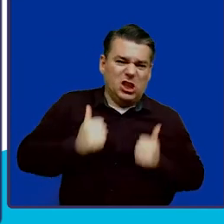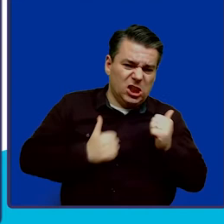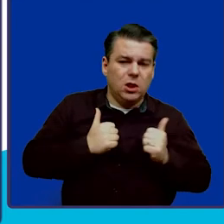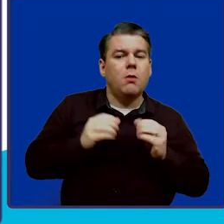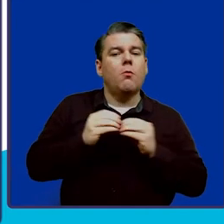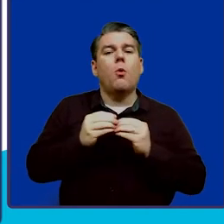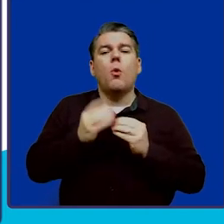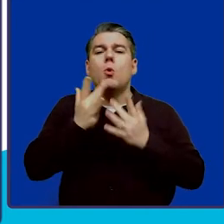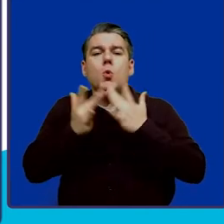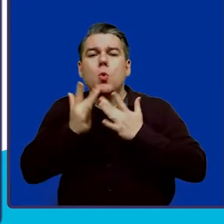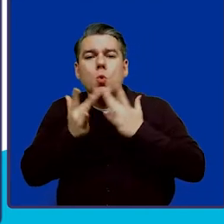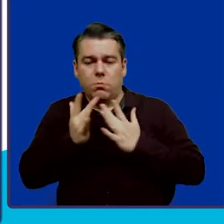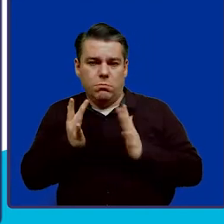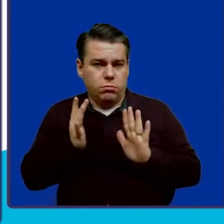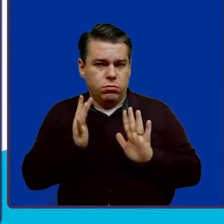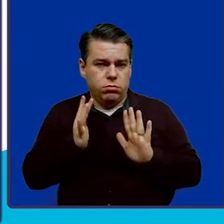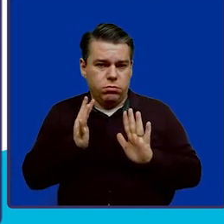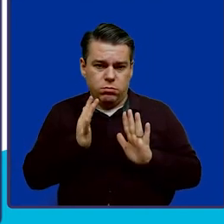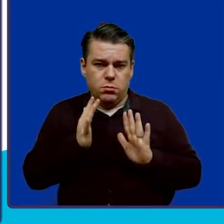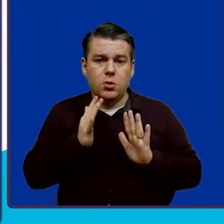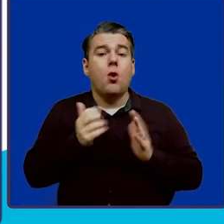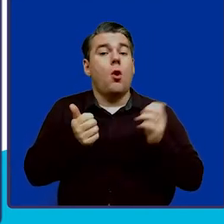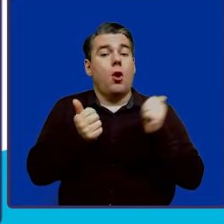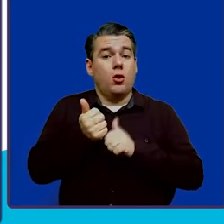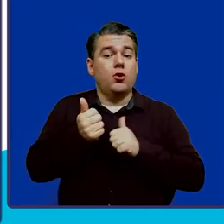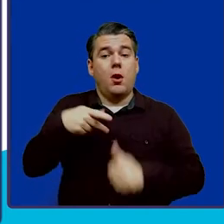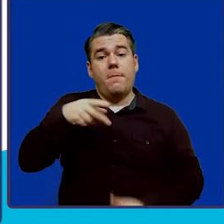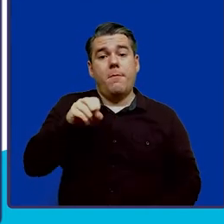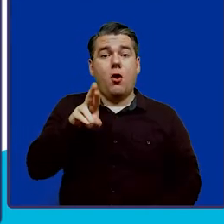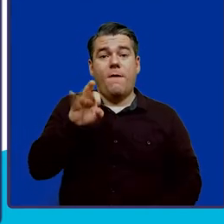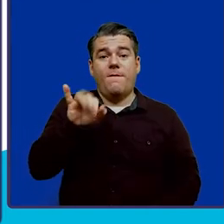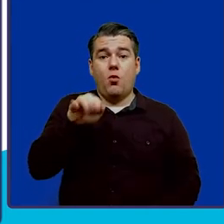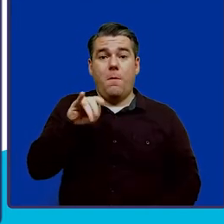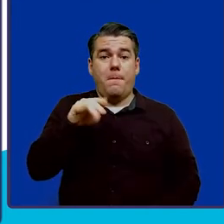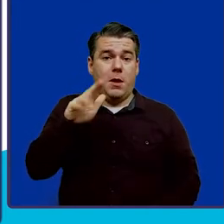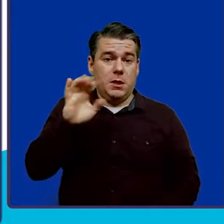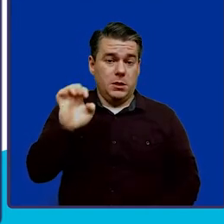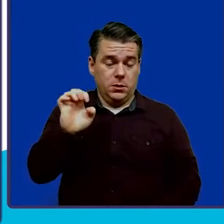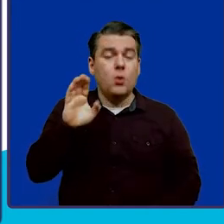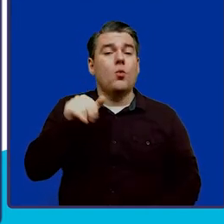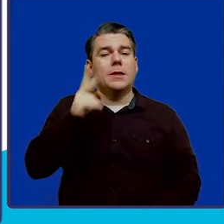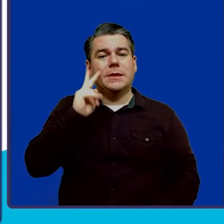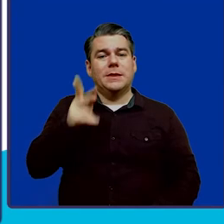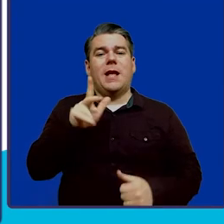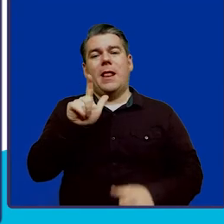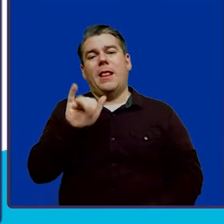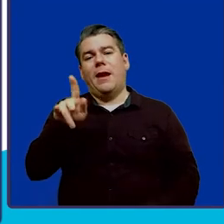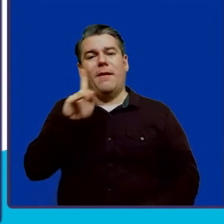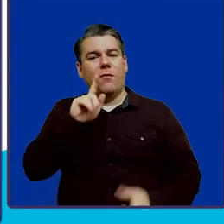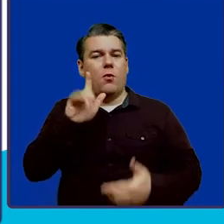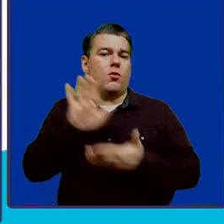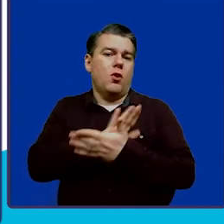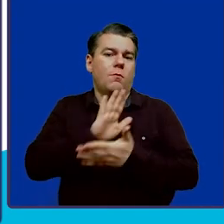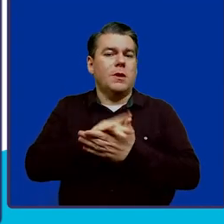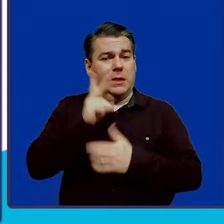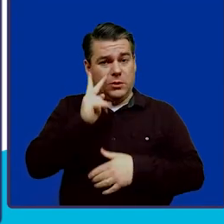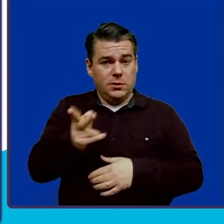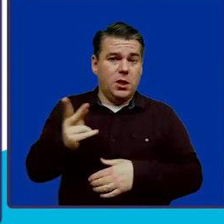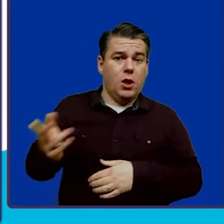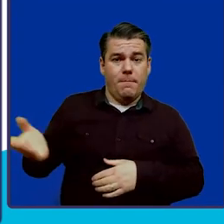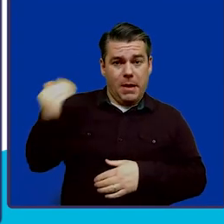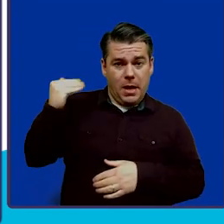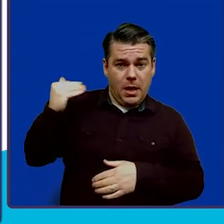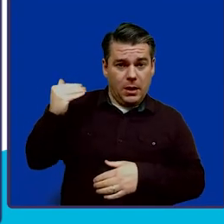and Investment page under Performance, you will see a link to a document where you can view past and current